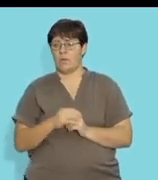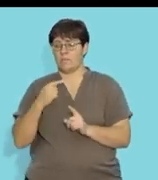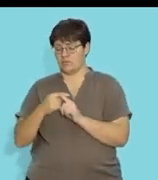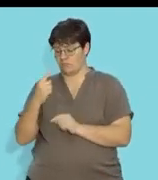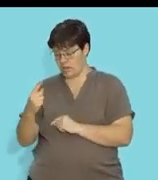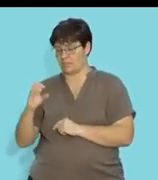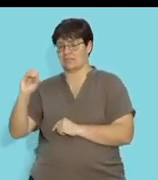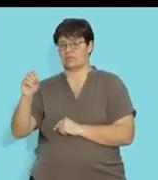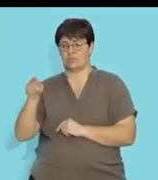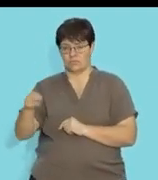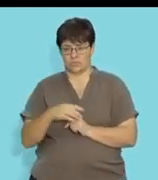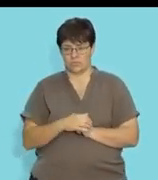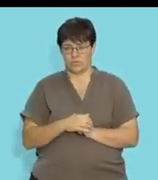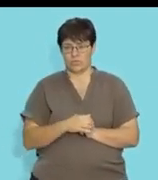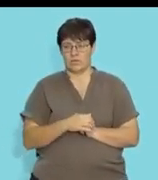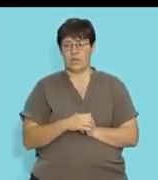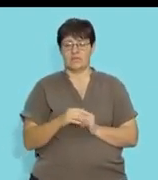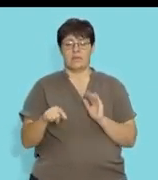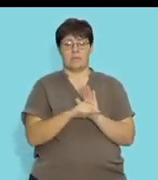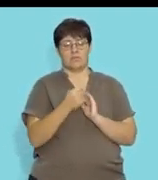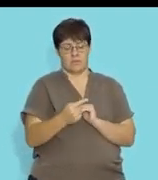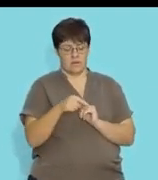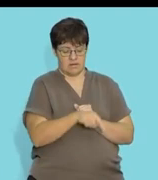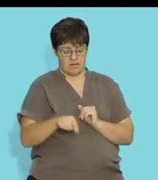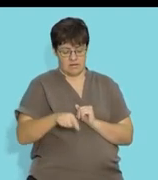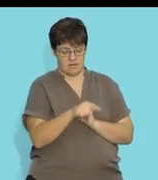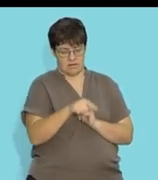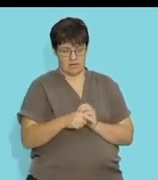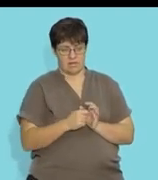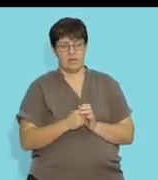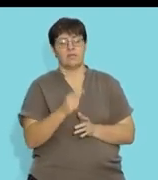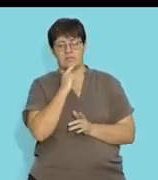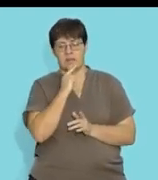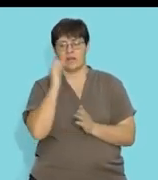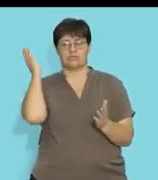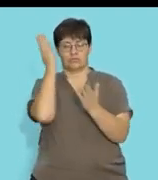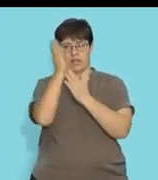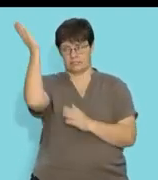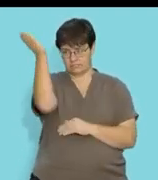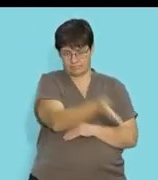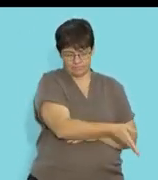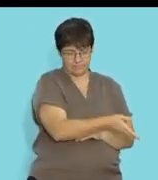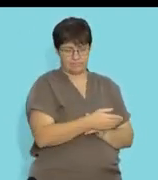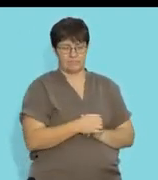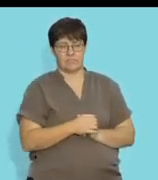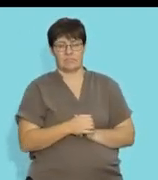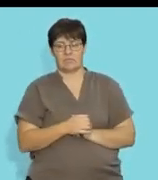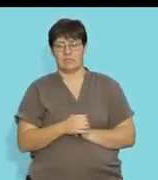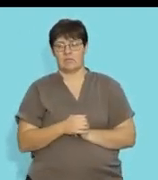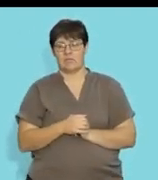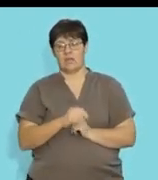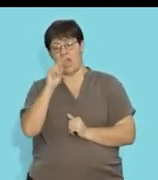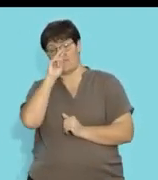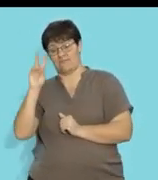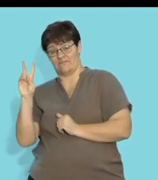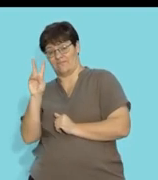0 and positive 1 goes with 0 and then minus 1 goes with that. And then my straight line will be that. So